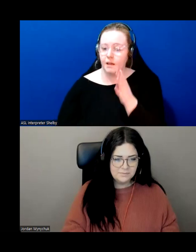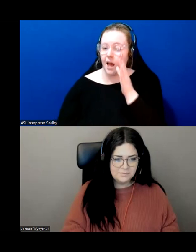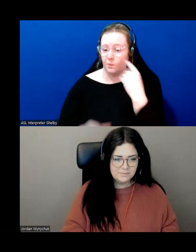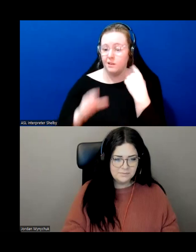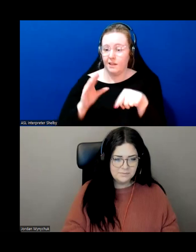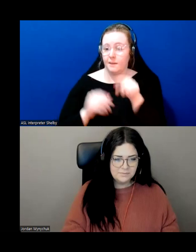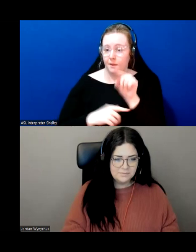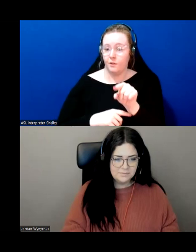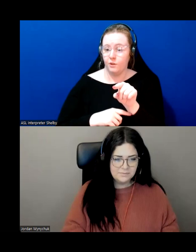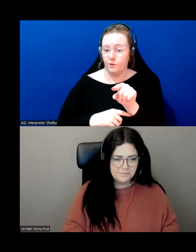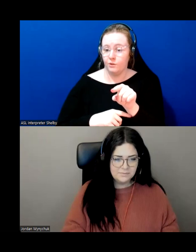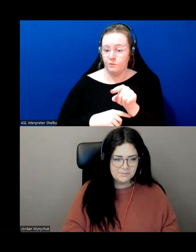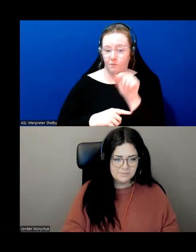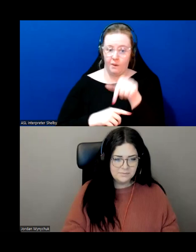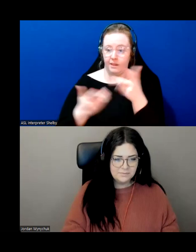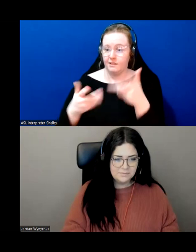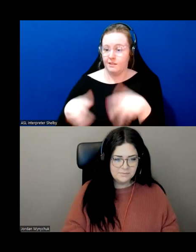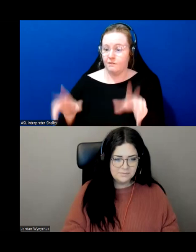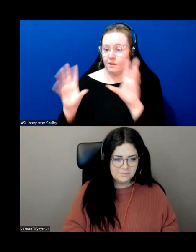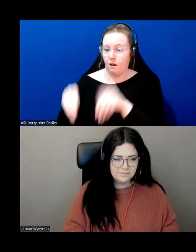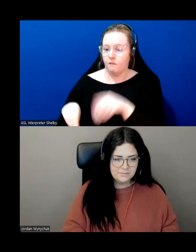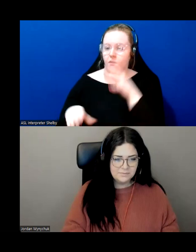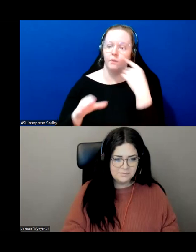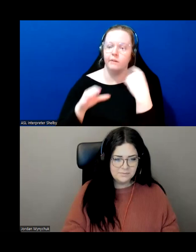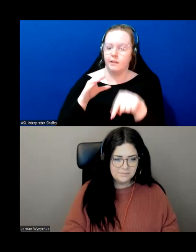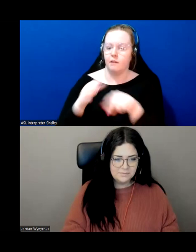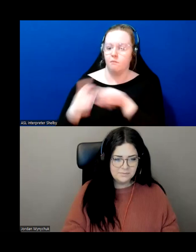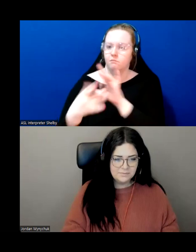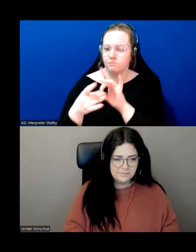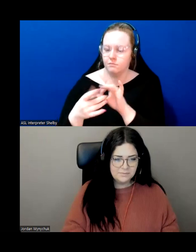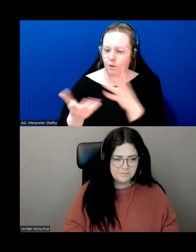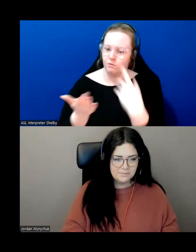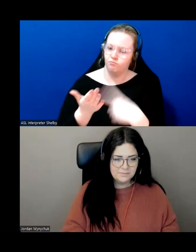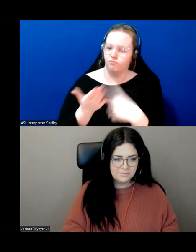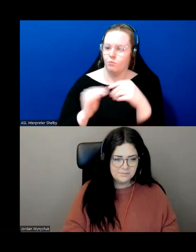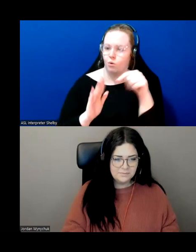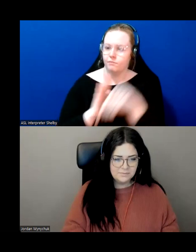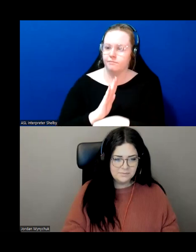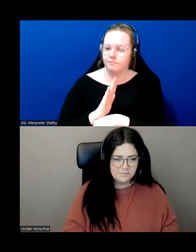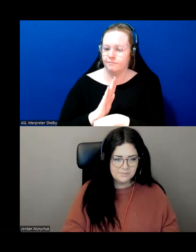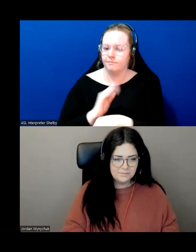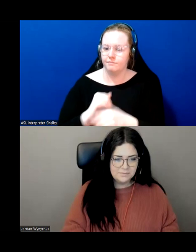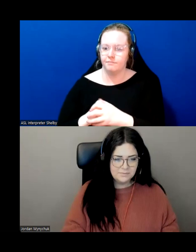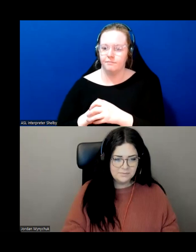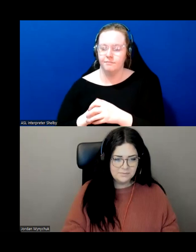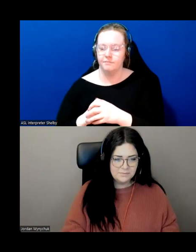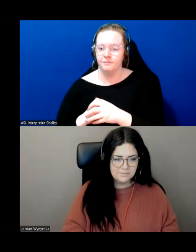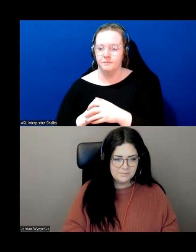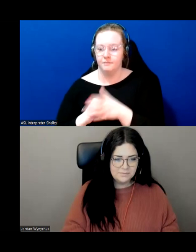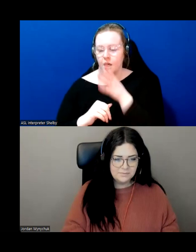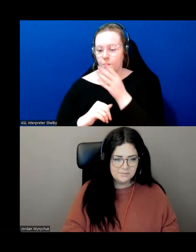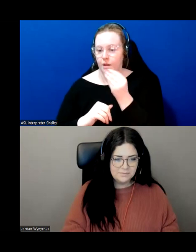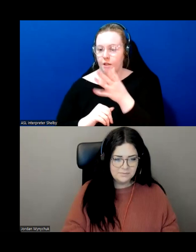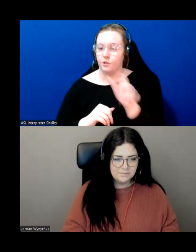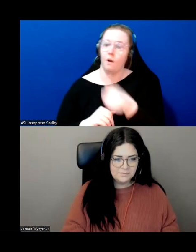after a call okay great connect because i'd love to speak with you a little bit more and uh make you aware of all the other